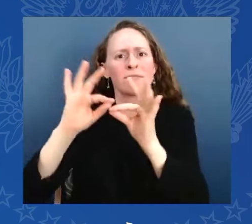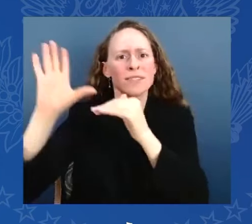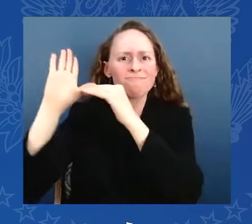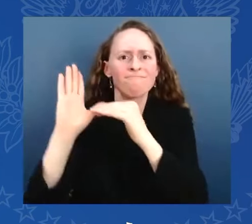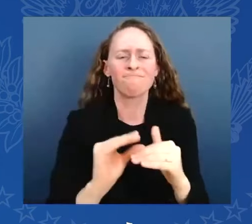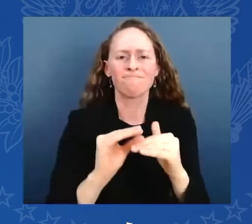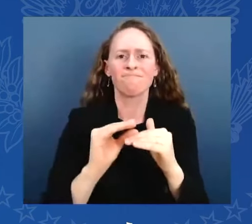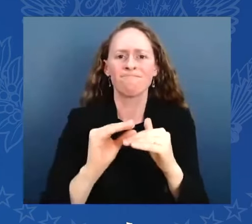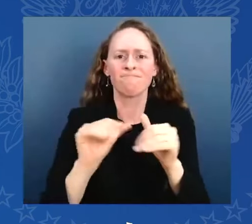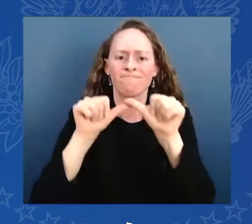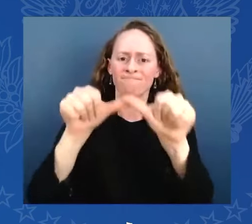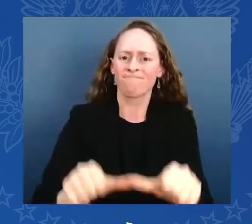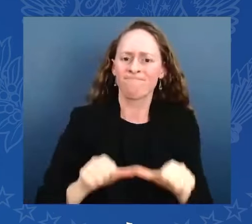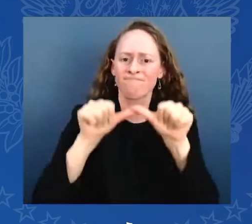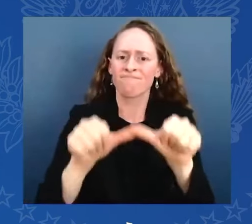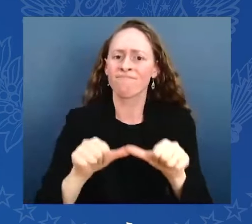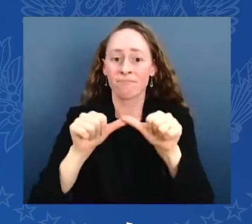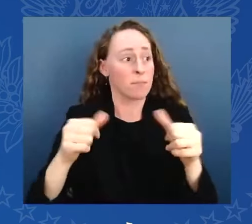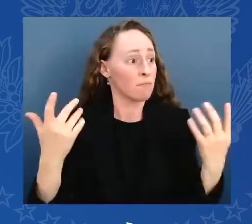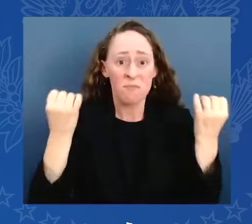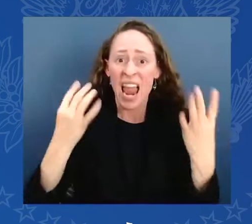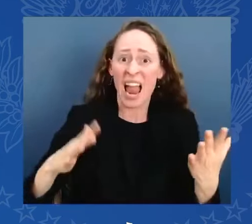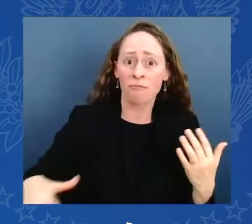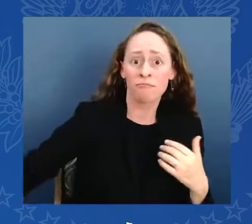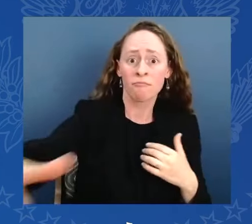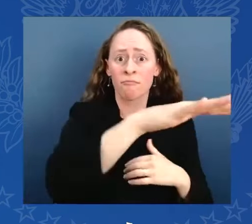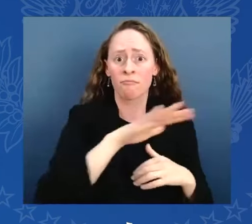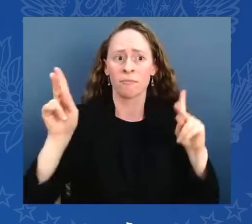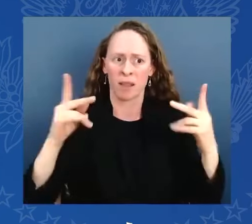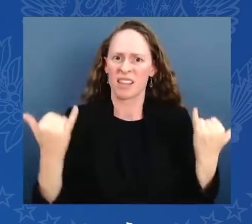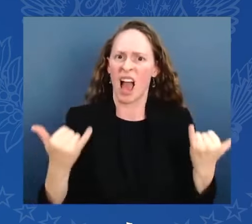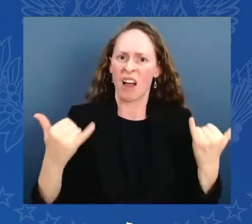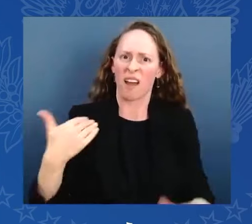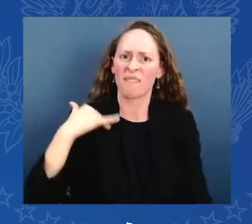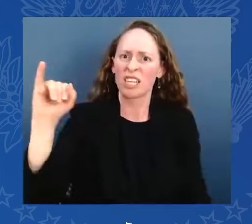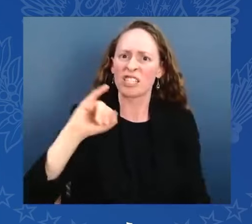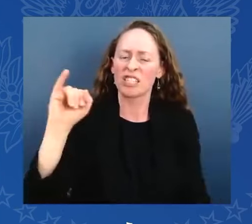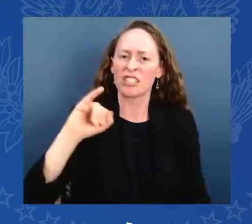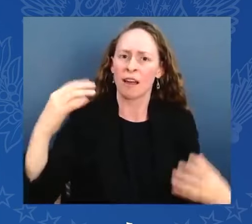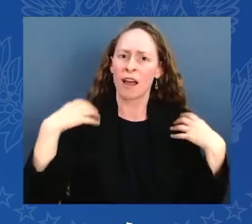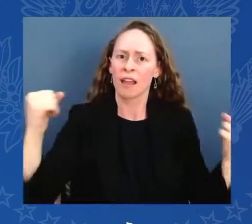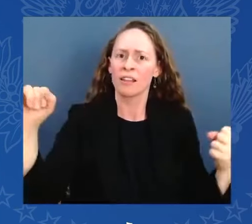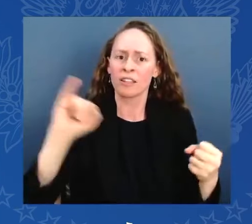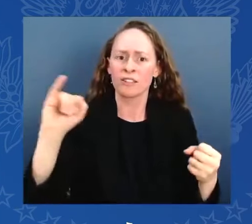significant laws helping millions of veterans and their families who are exposed to toxic materials.